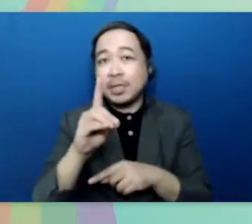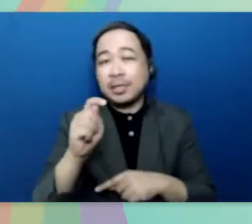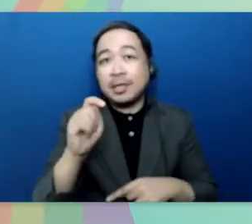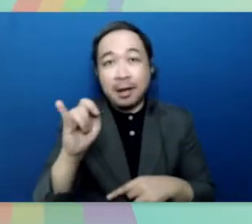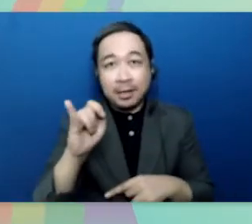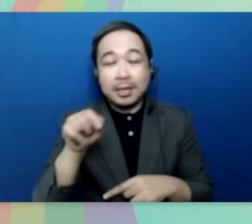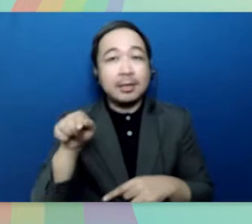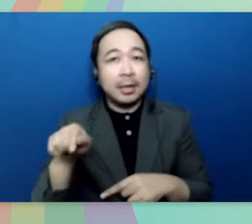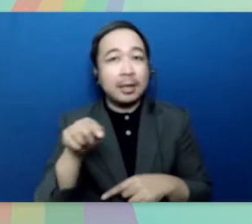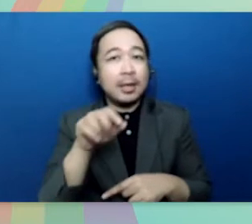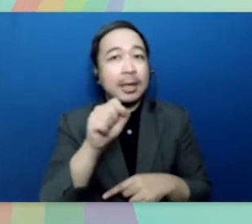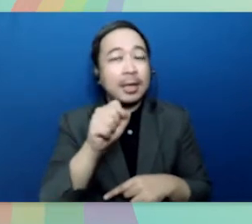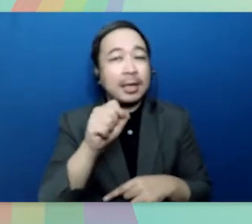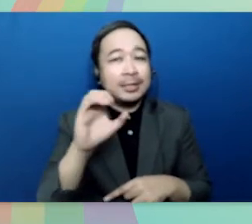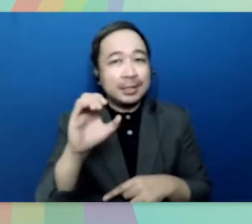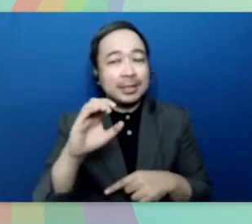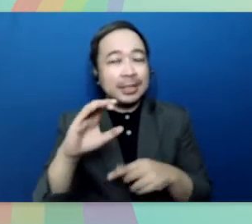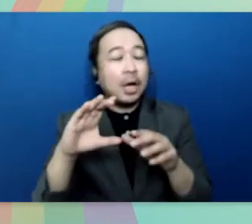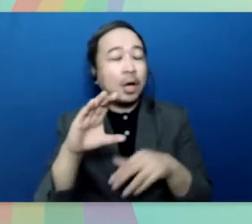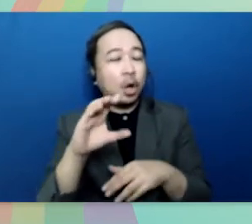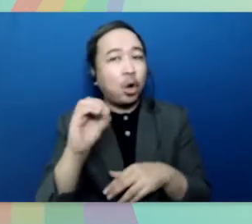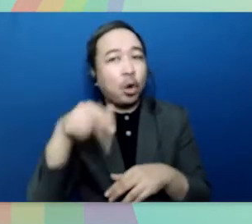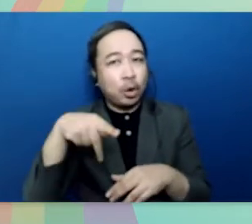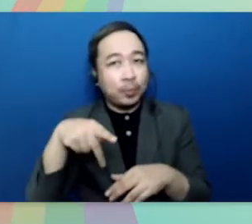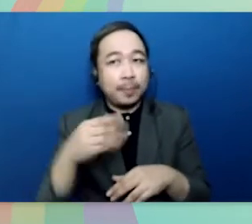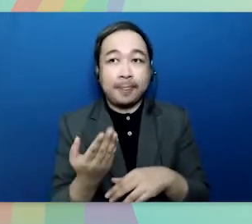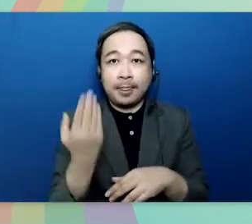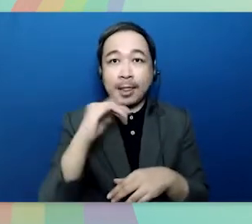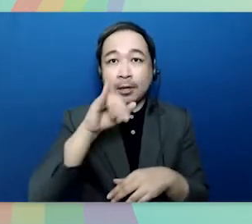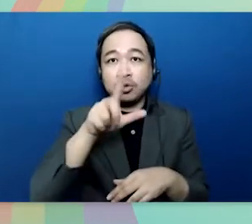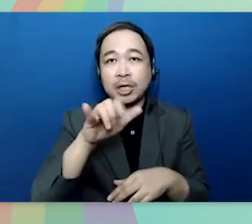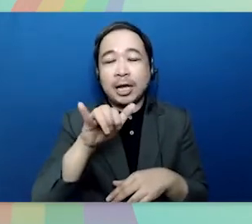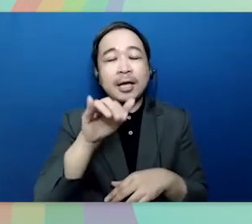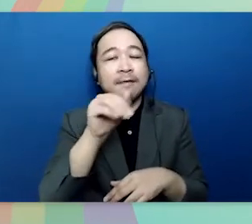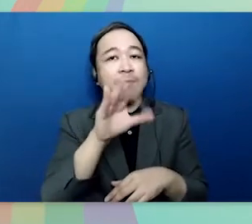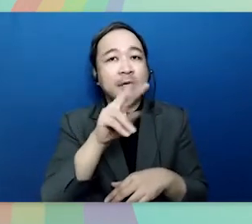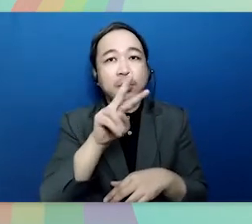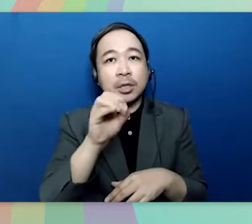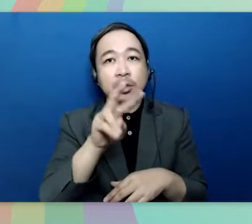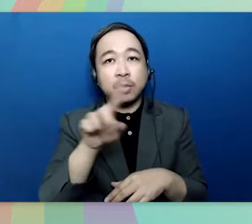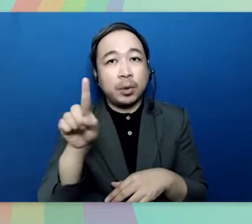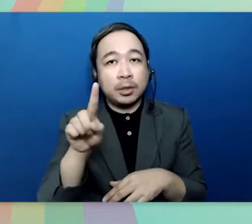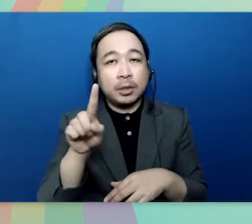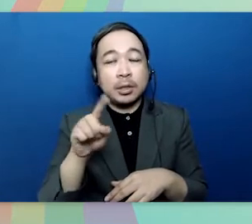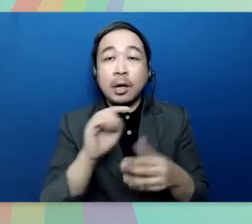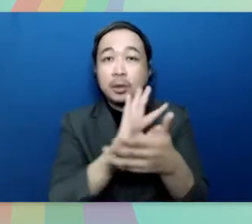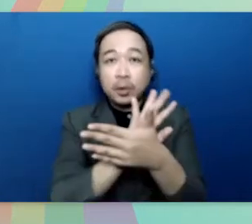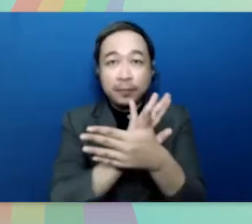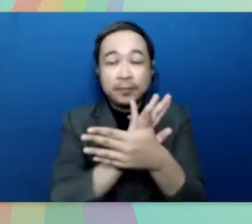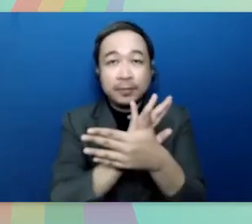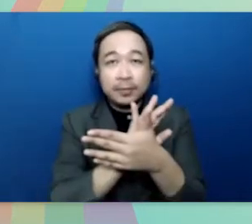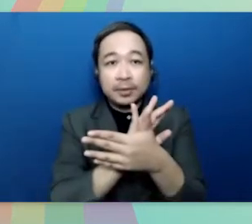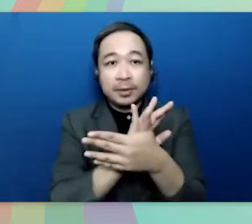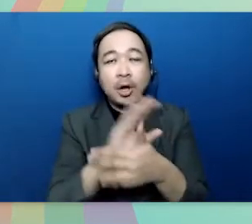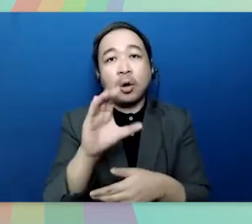arm of the dti which is the sb corporation and as of july 15 2021 the loan